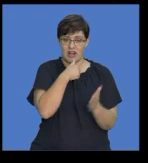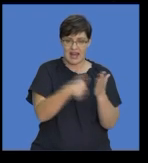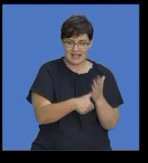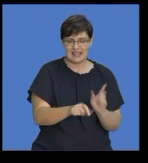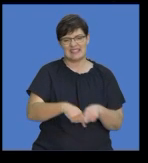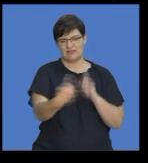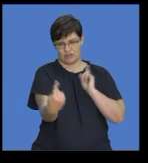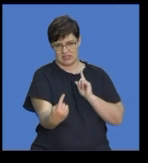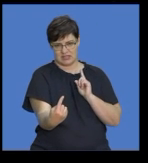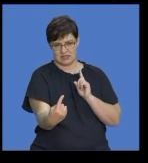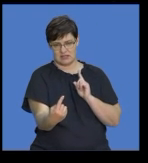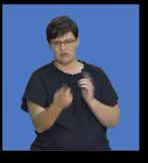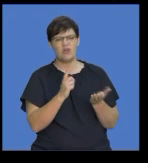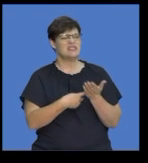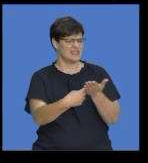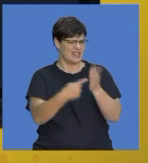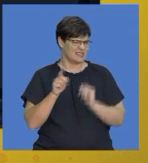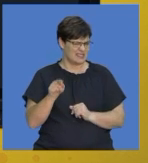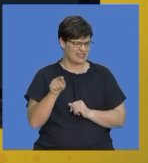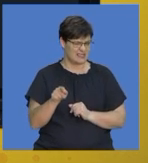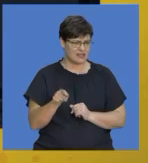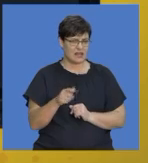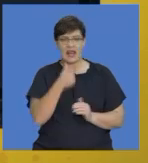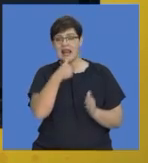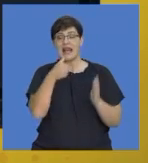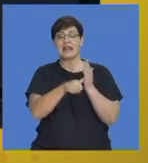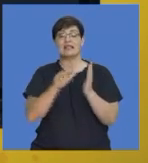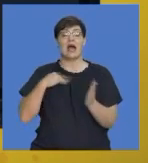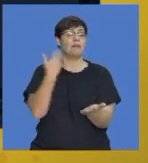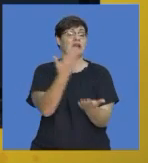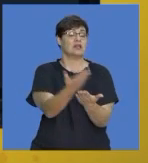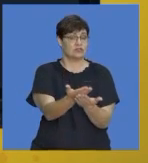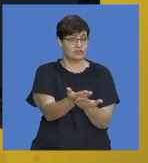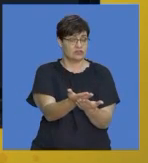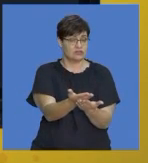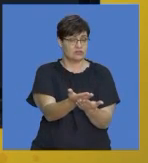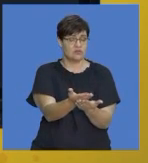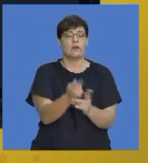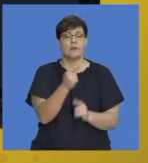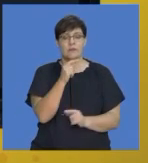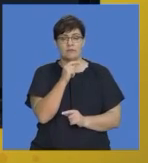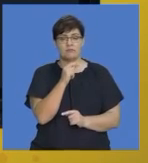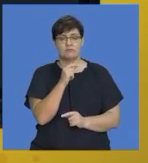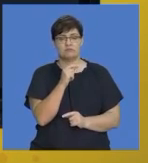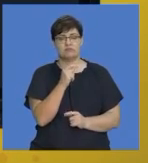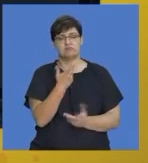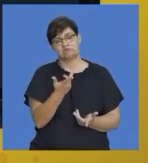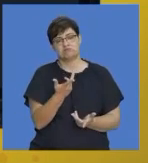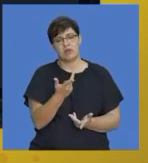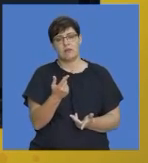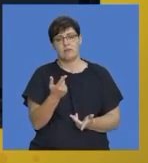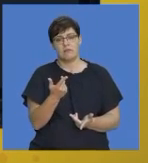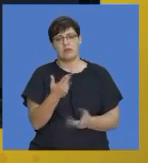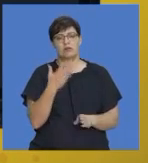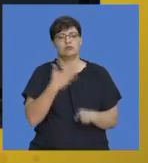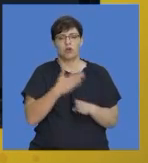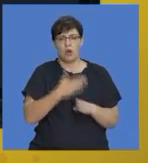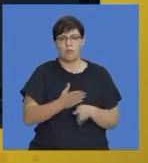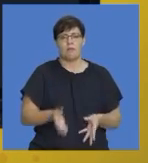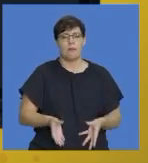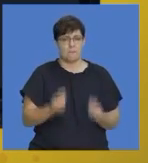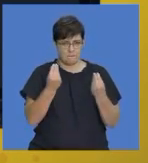So, let's have a little discussion about this. The letter of application is actually an application for a job,